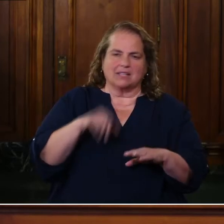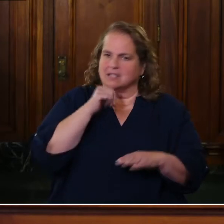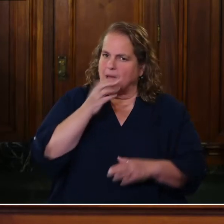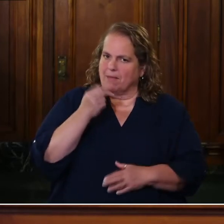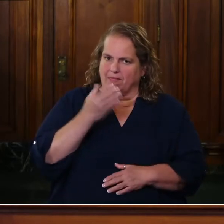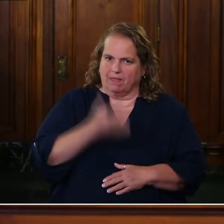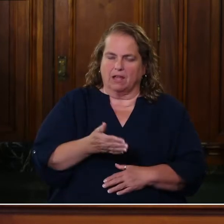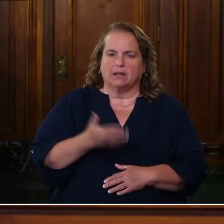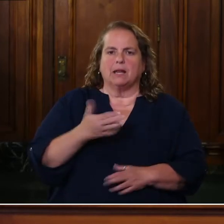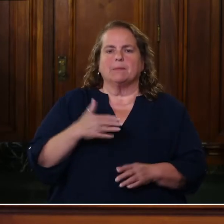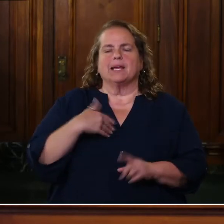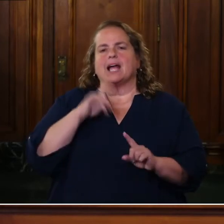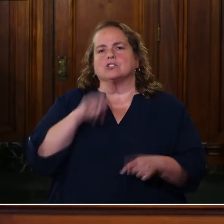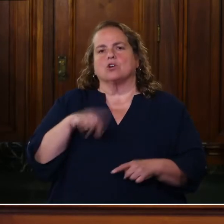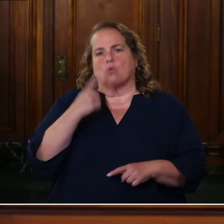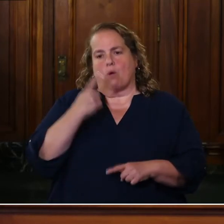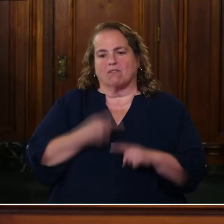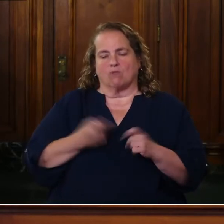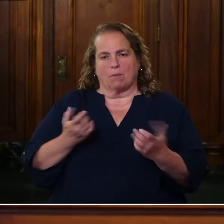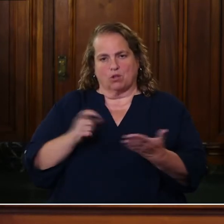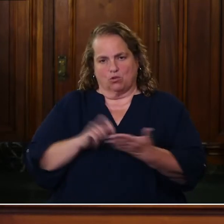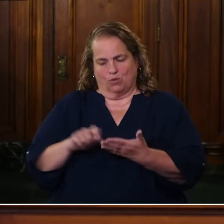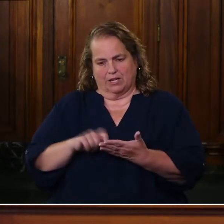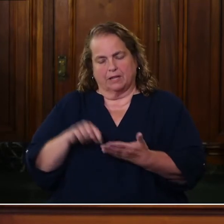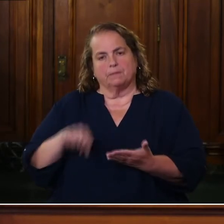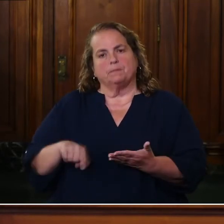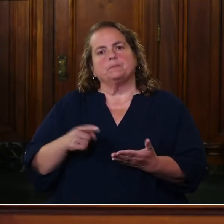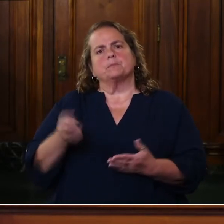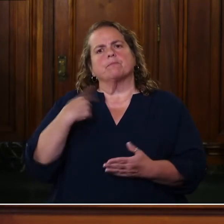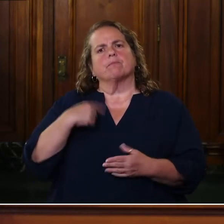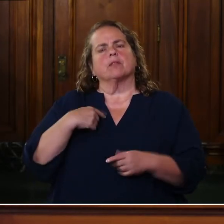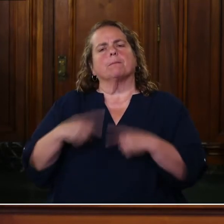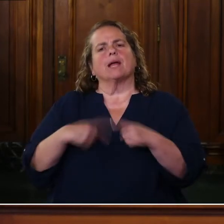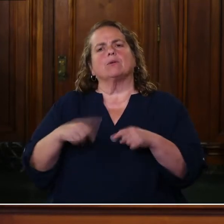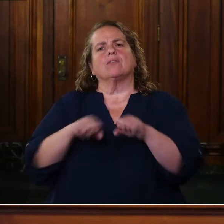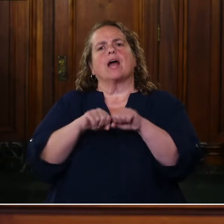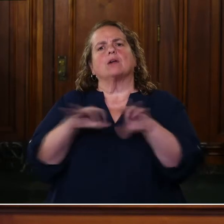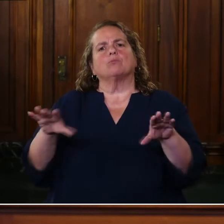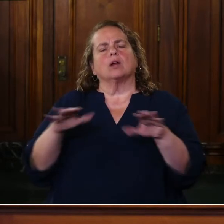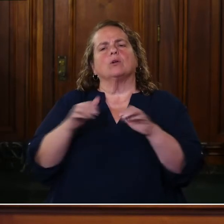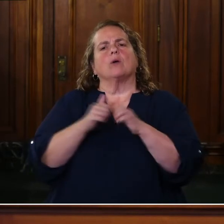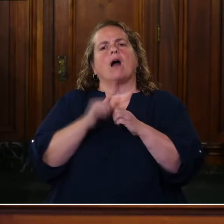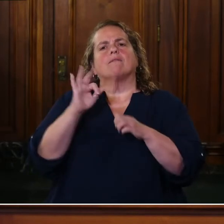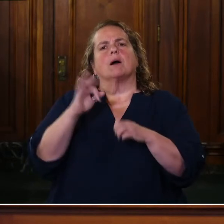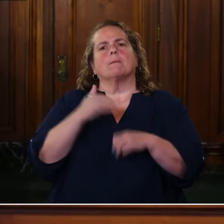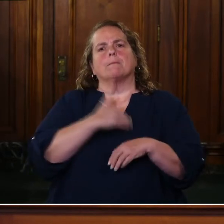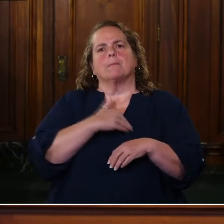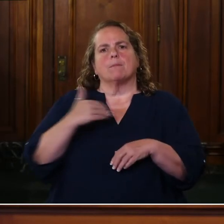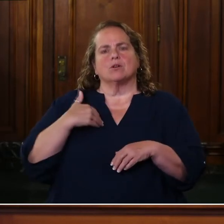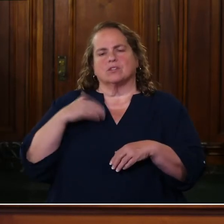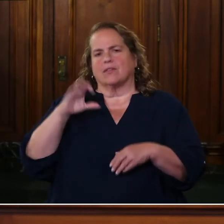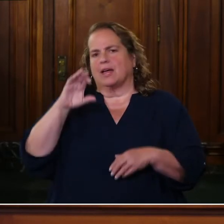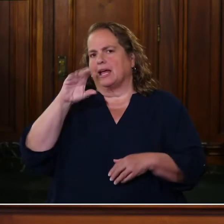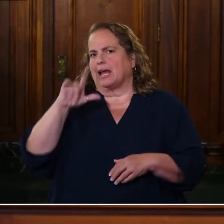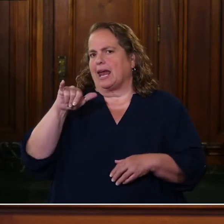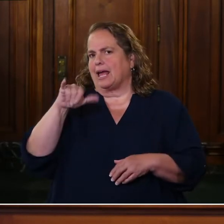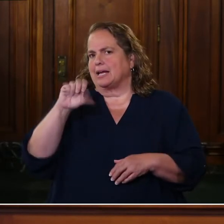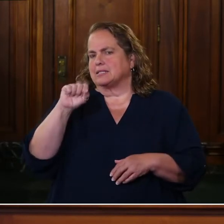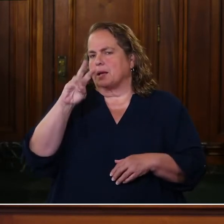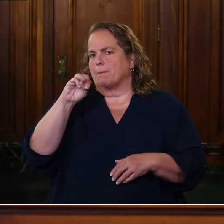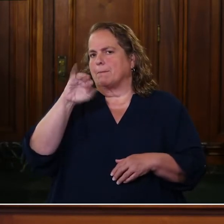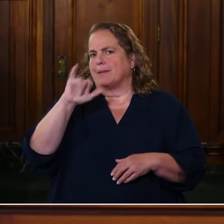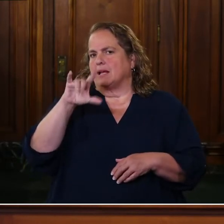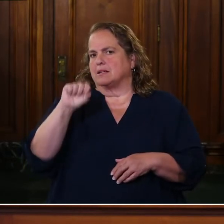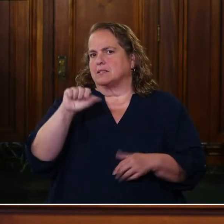Let me answer one from here. Asking me about the outbreak among members of the Clay's Mill Baptist Church, following my